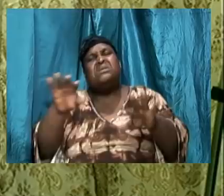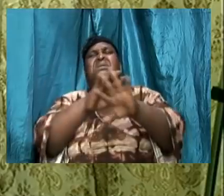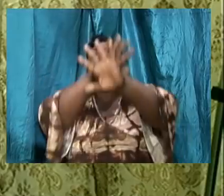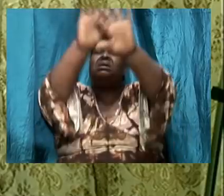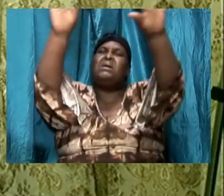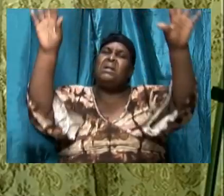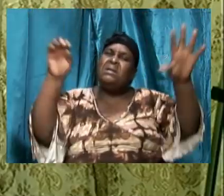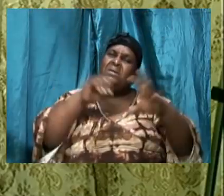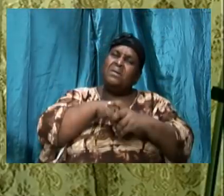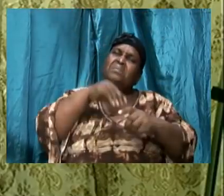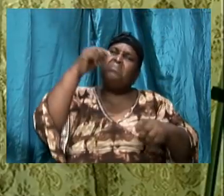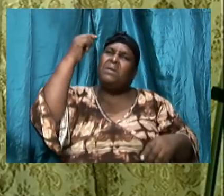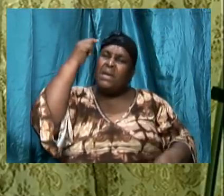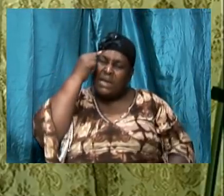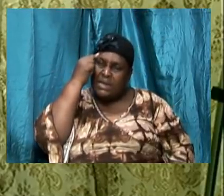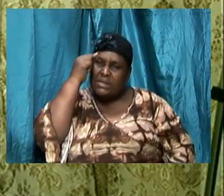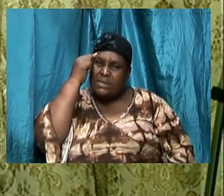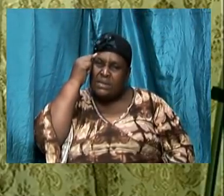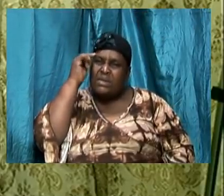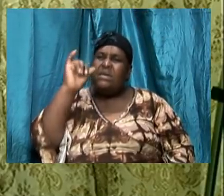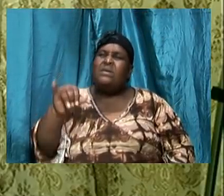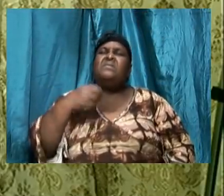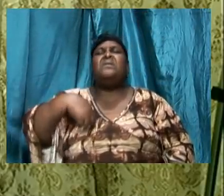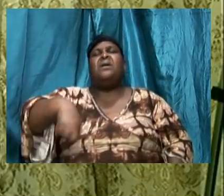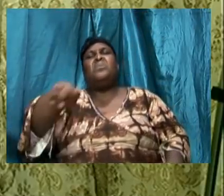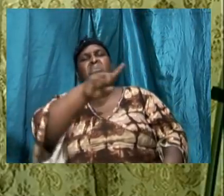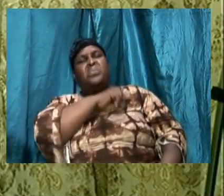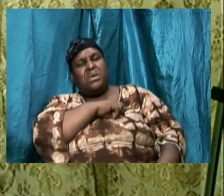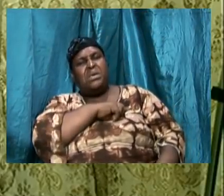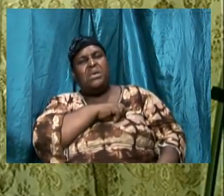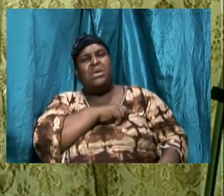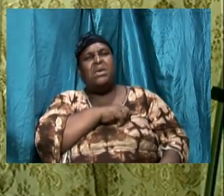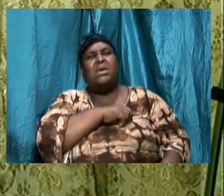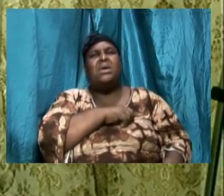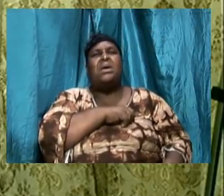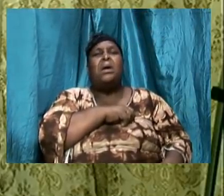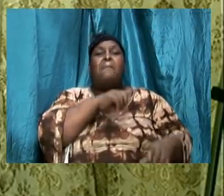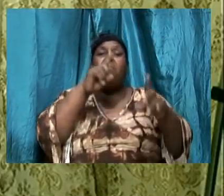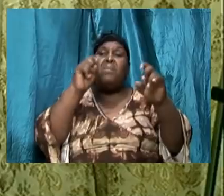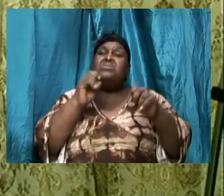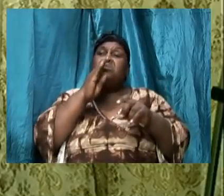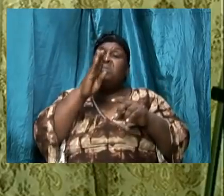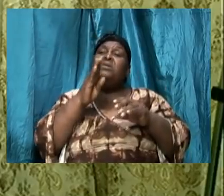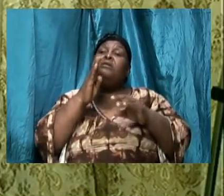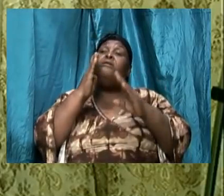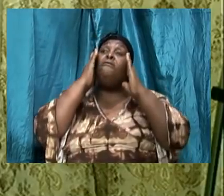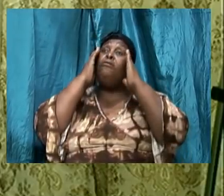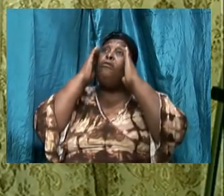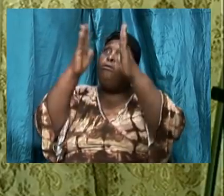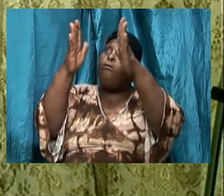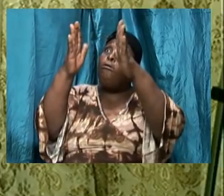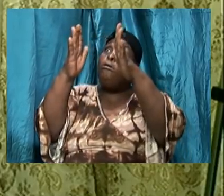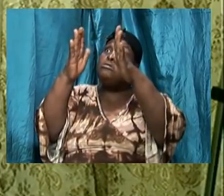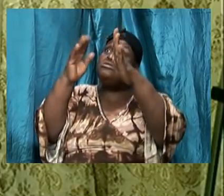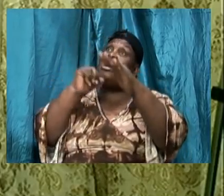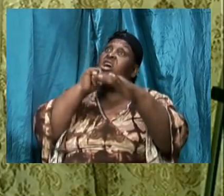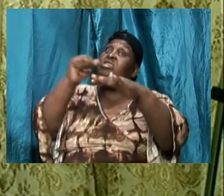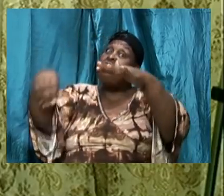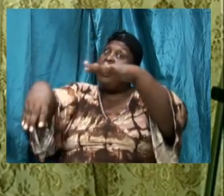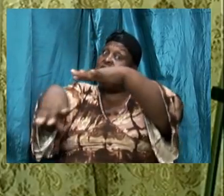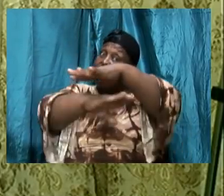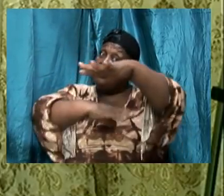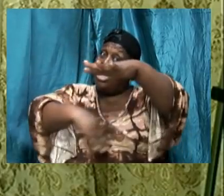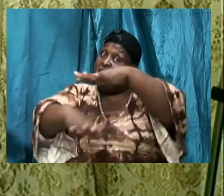our minds that we must be way ahead we must not be beneath but we must be above